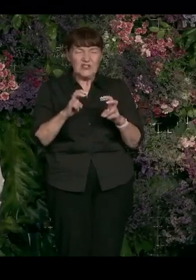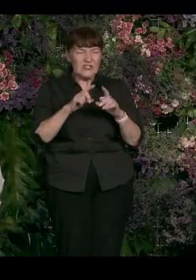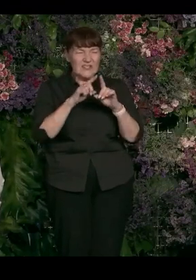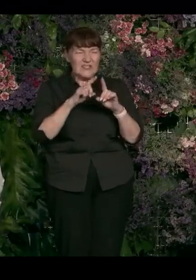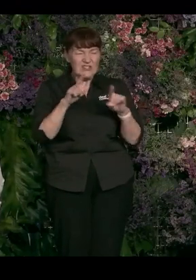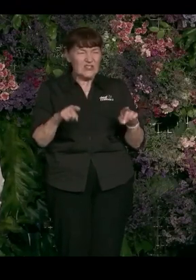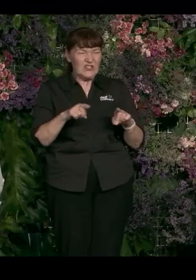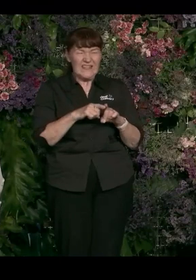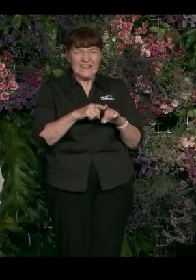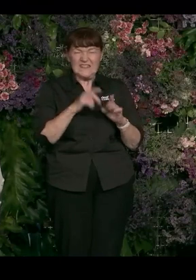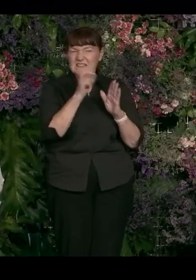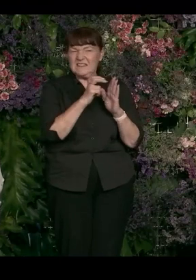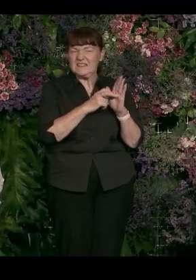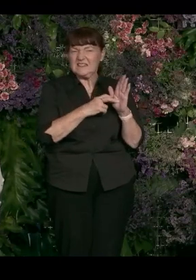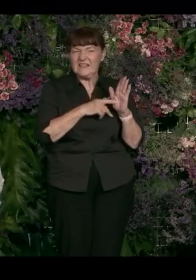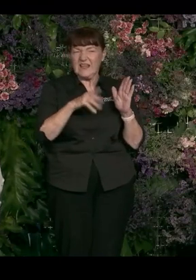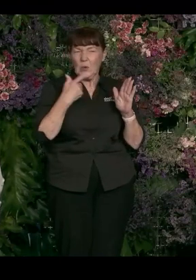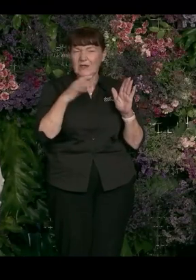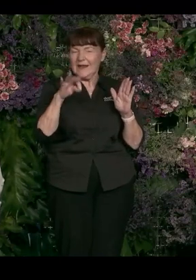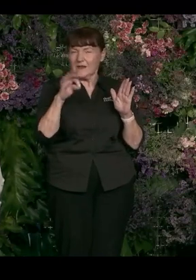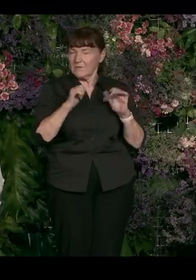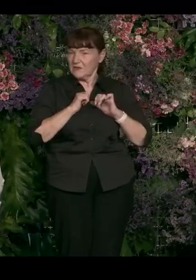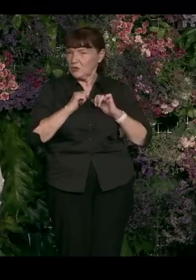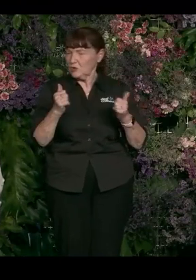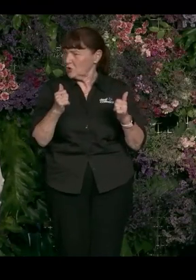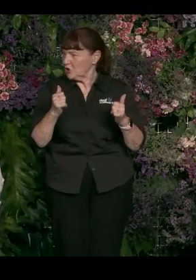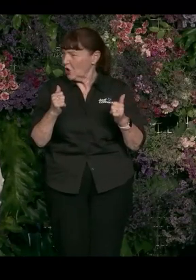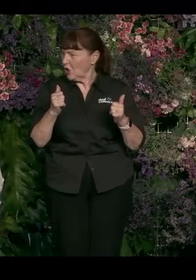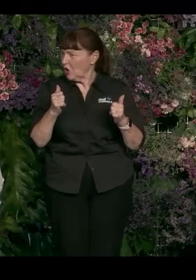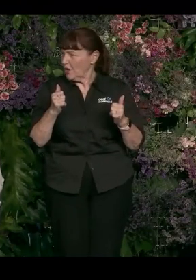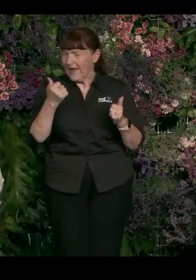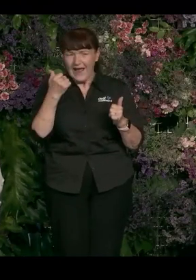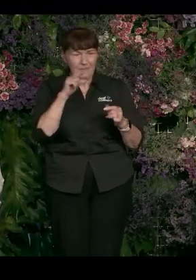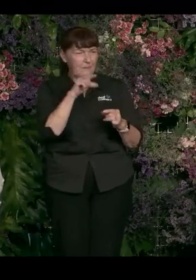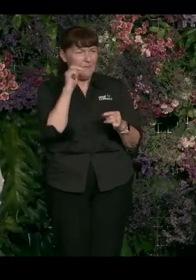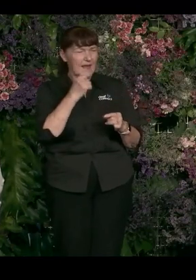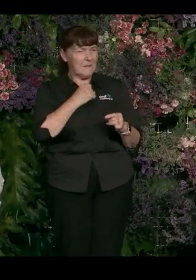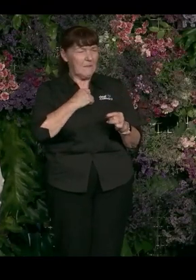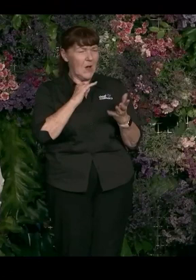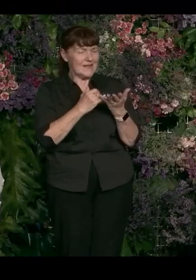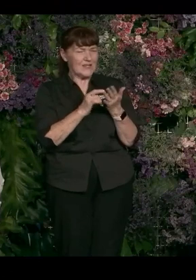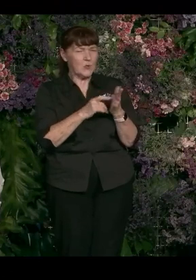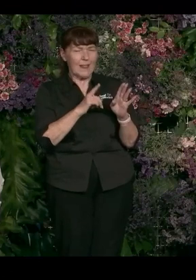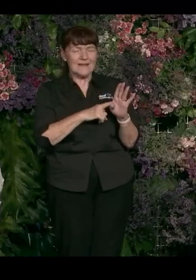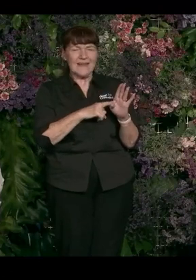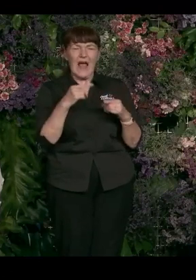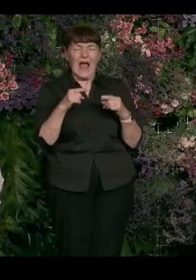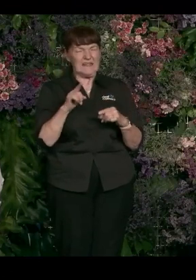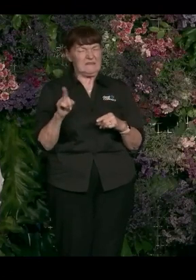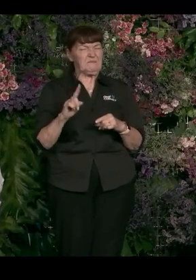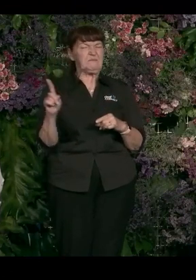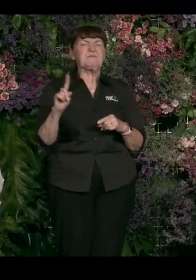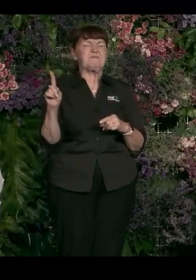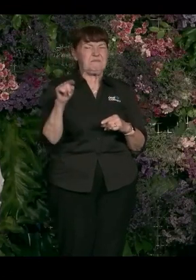don't want you to get elected. And I remember the shock when I saw the one that was using my sexuality as the argument as to why I shouldn't